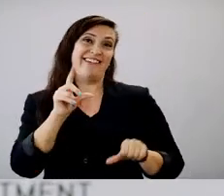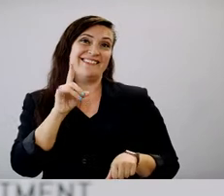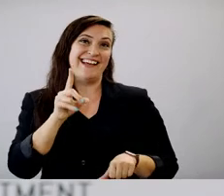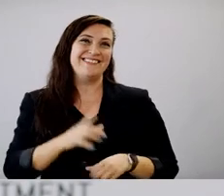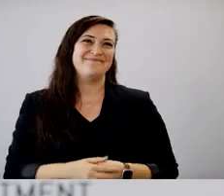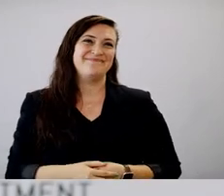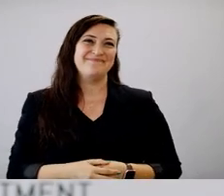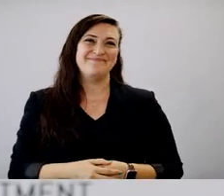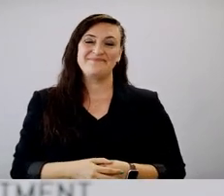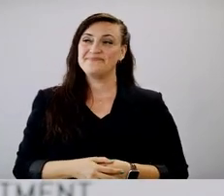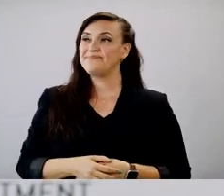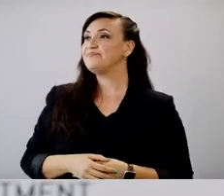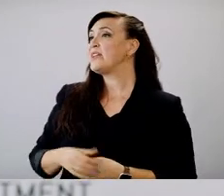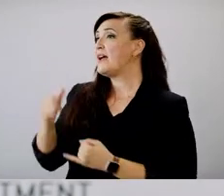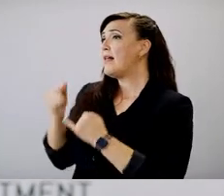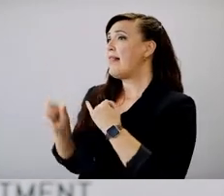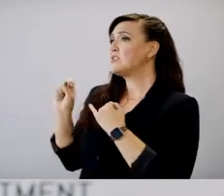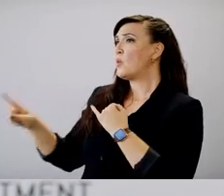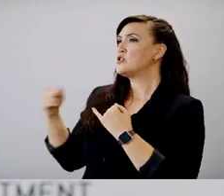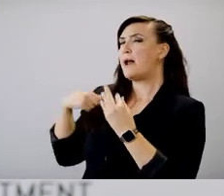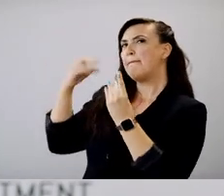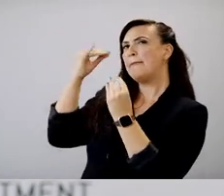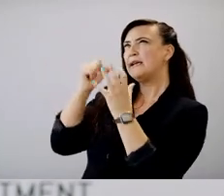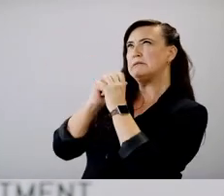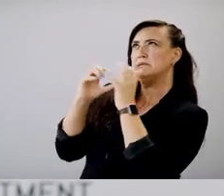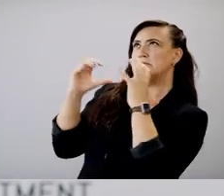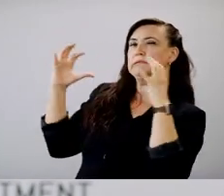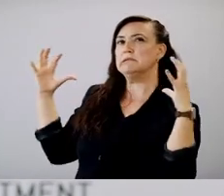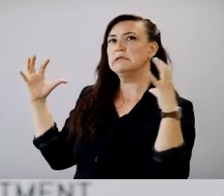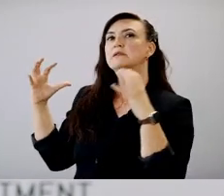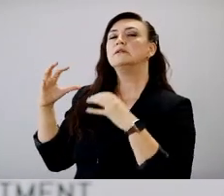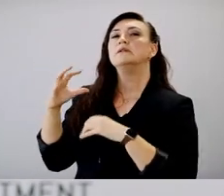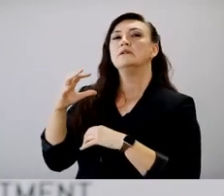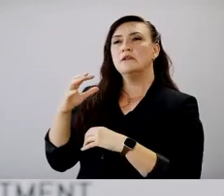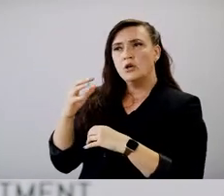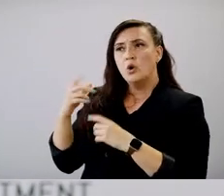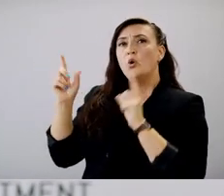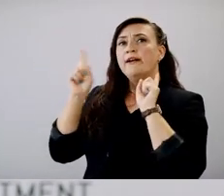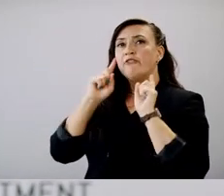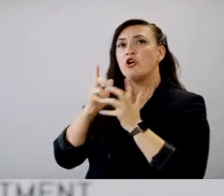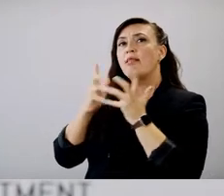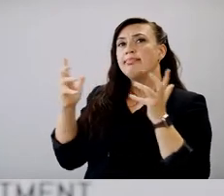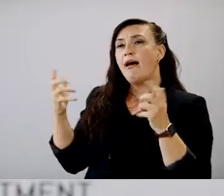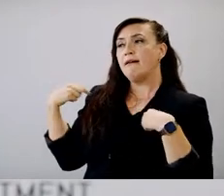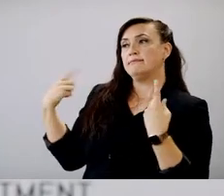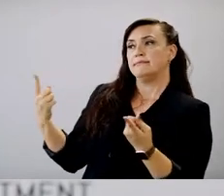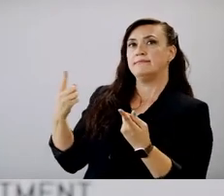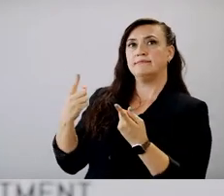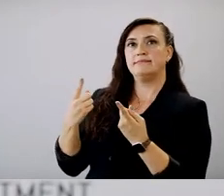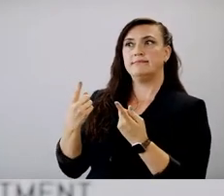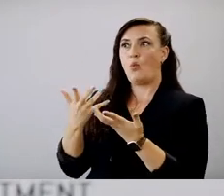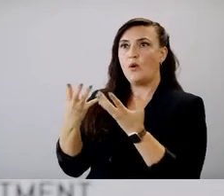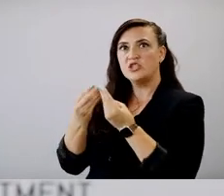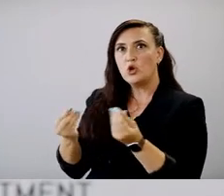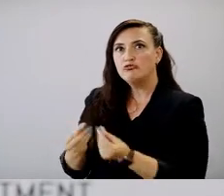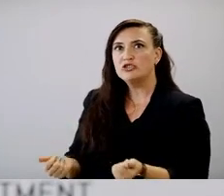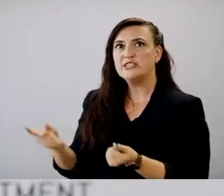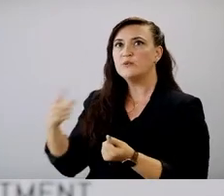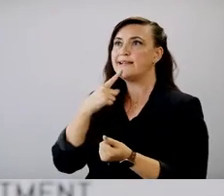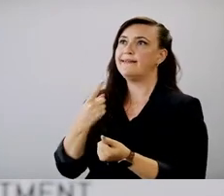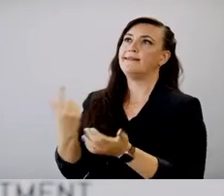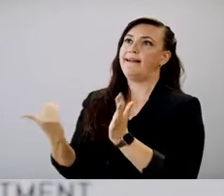can, and sort of thinking outside the box. Much of what we've heard about, uh, the, you know, solutions here is get a shot.